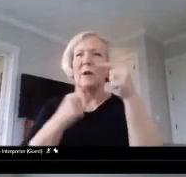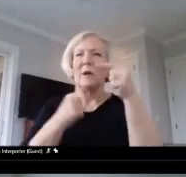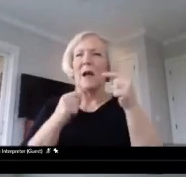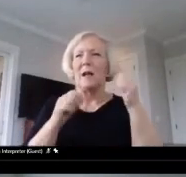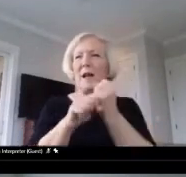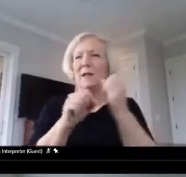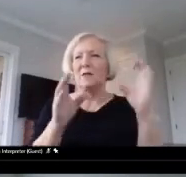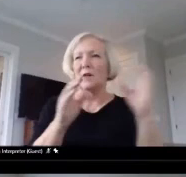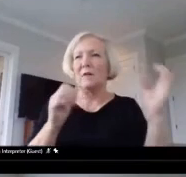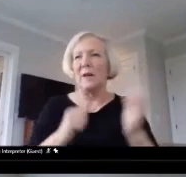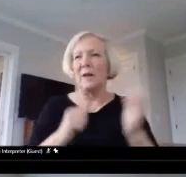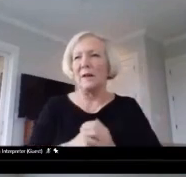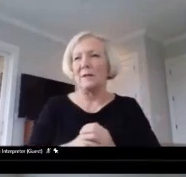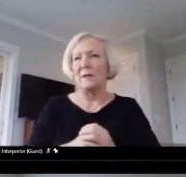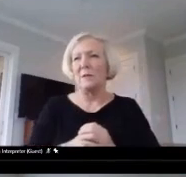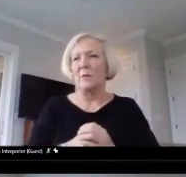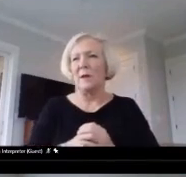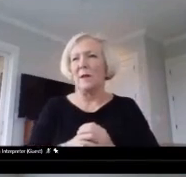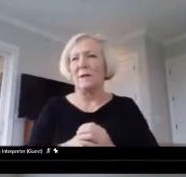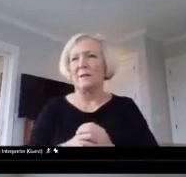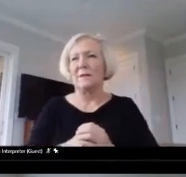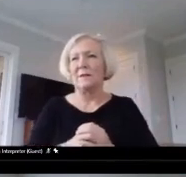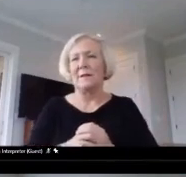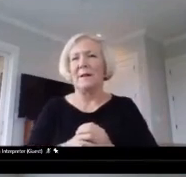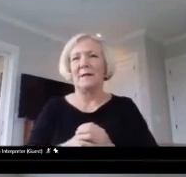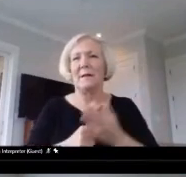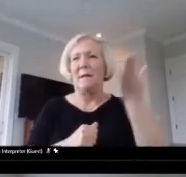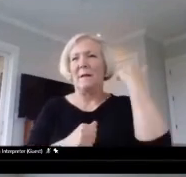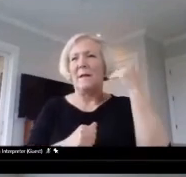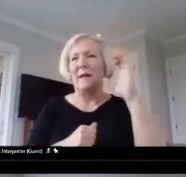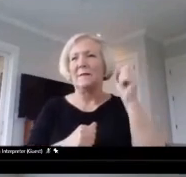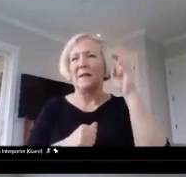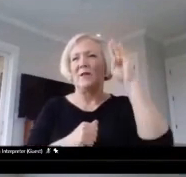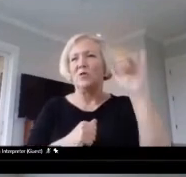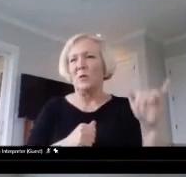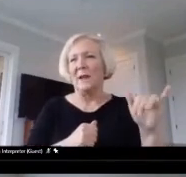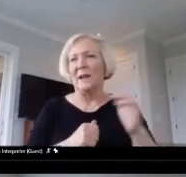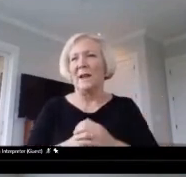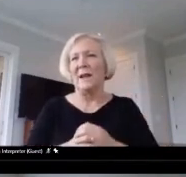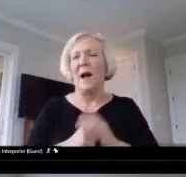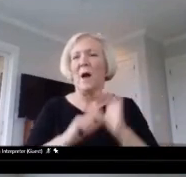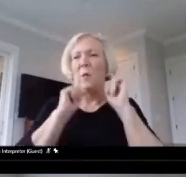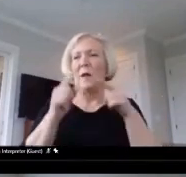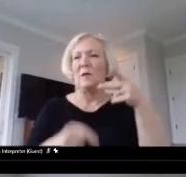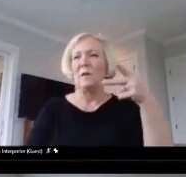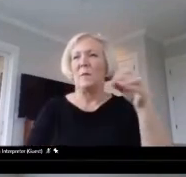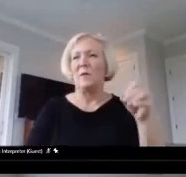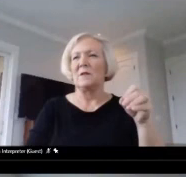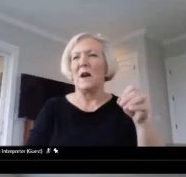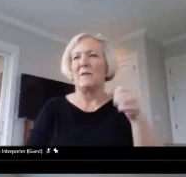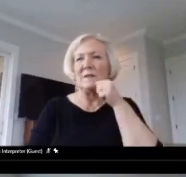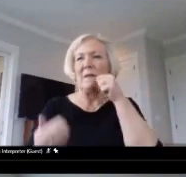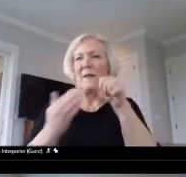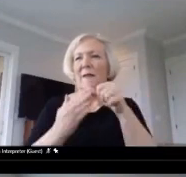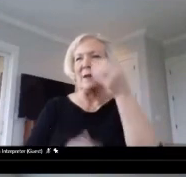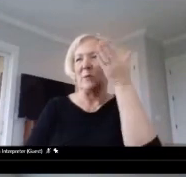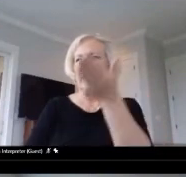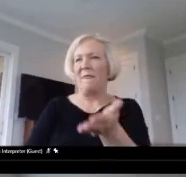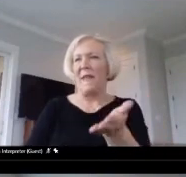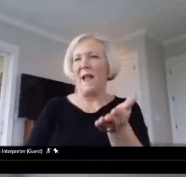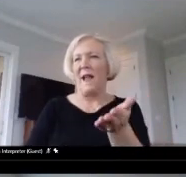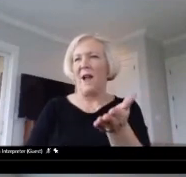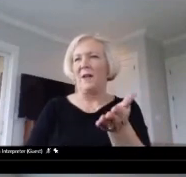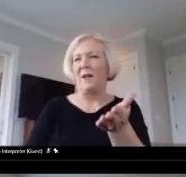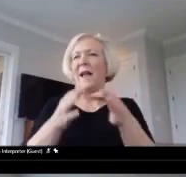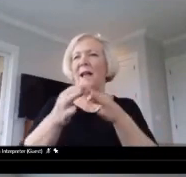the last century. And I went to the post office and the letter was there explaining